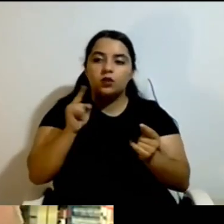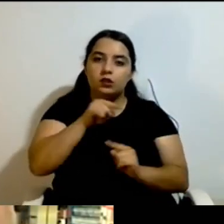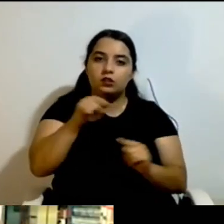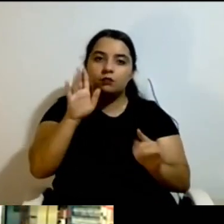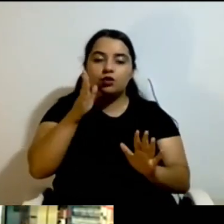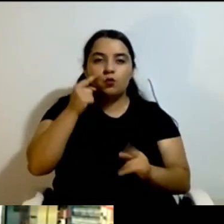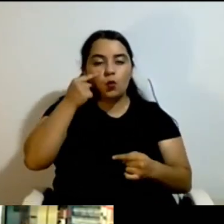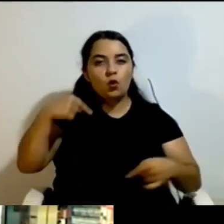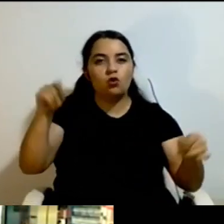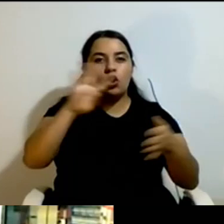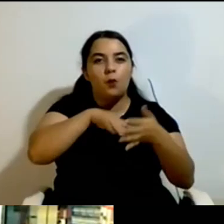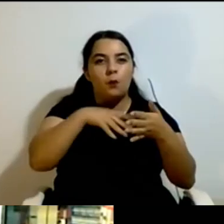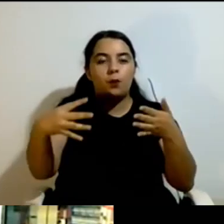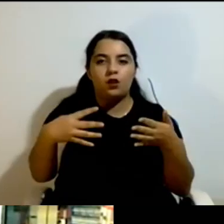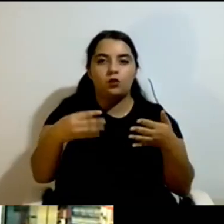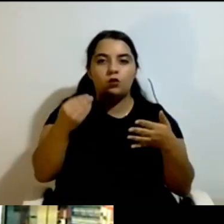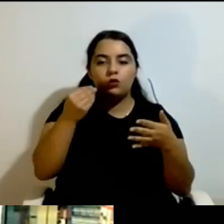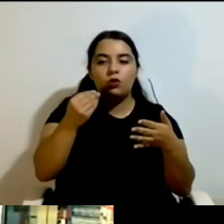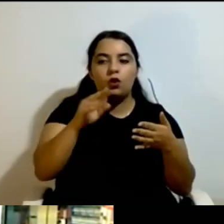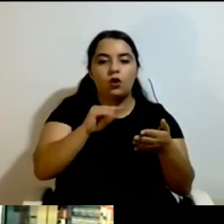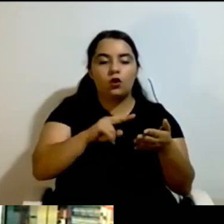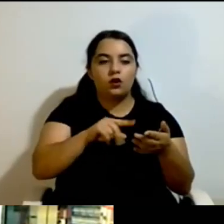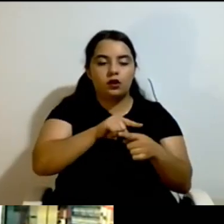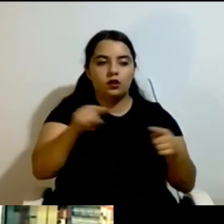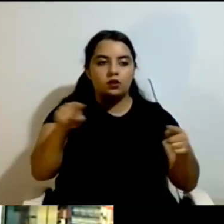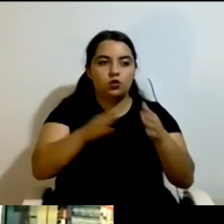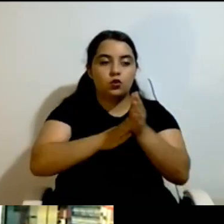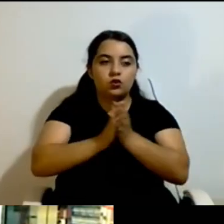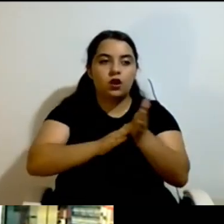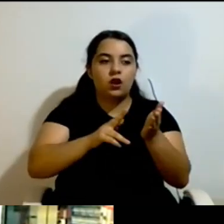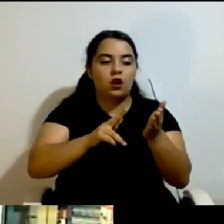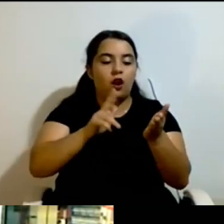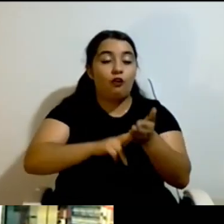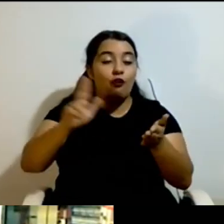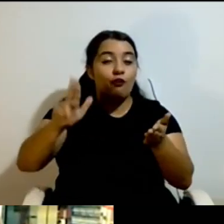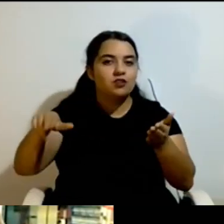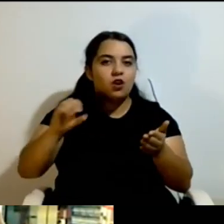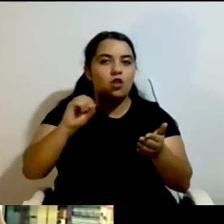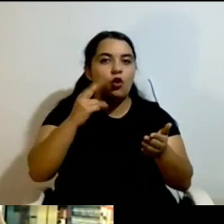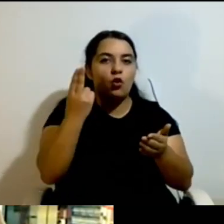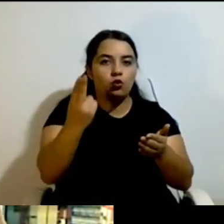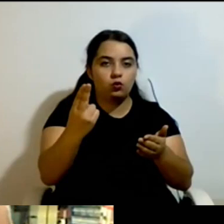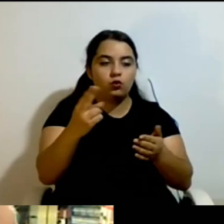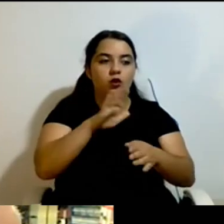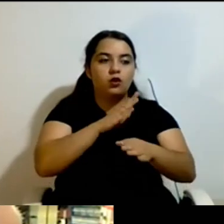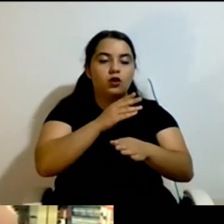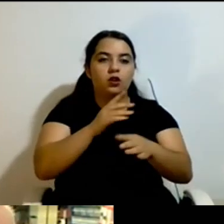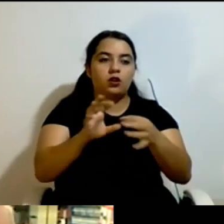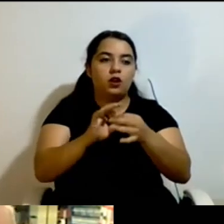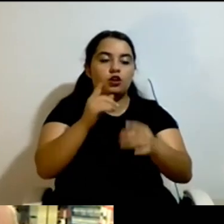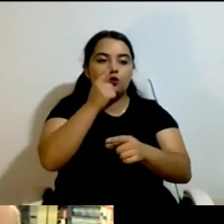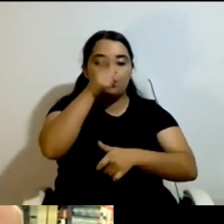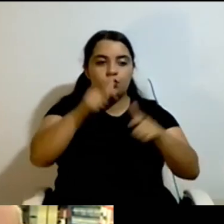convention on the rights of persons with disabilities. And only then you can get money from the government. So that's